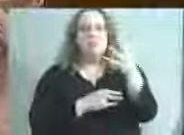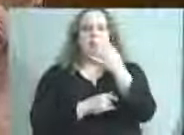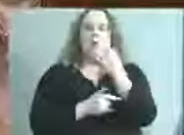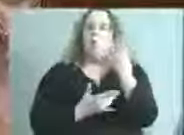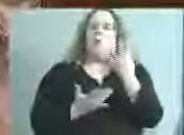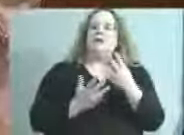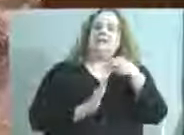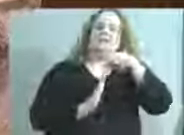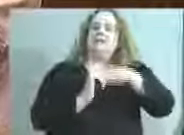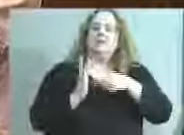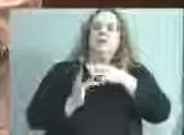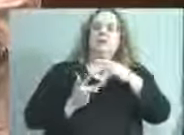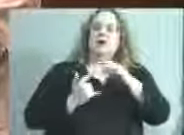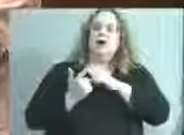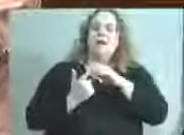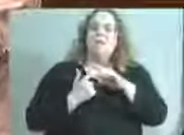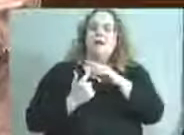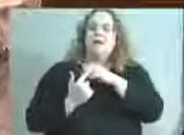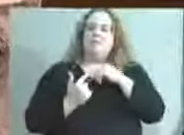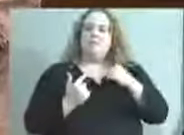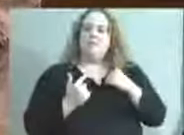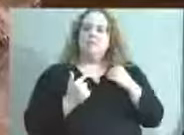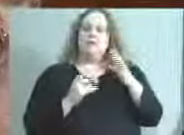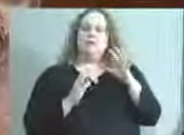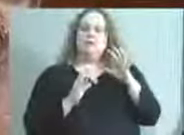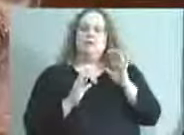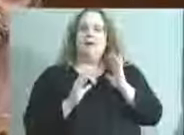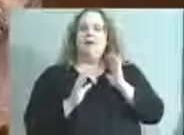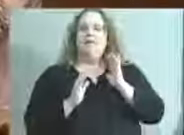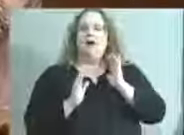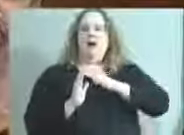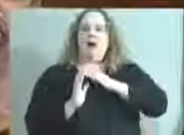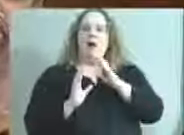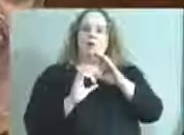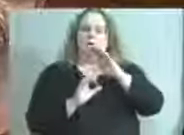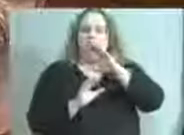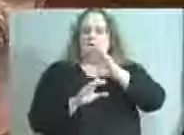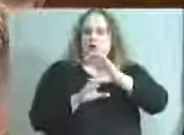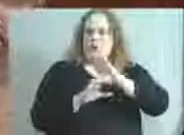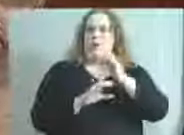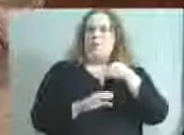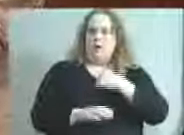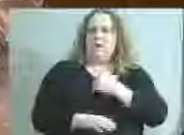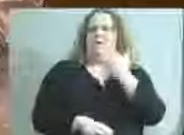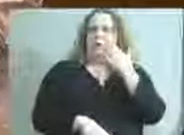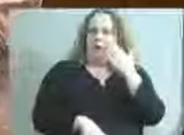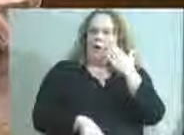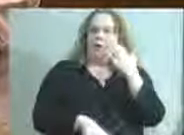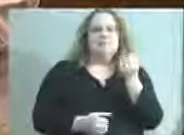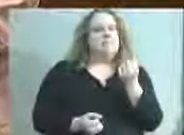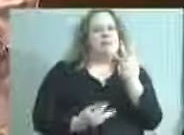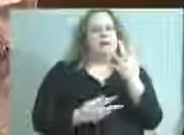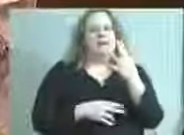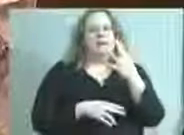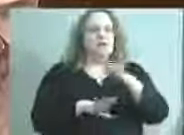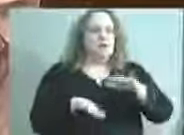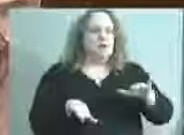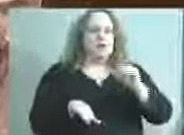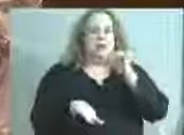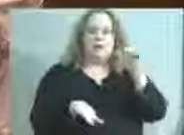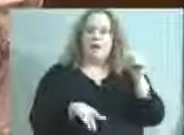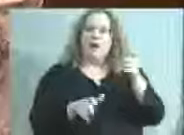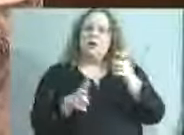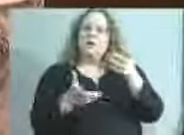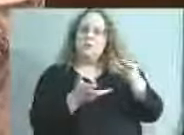deeply concerns the members and clergy of our congregations. So we've known for some time that many of our kids aren't treated fairly at school, as you